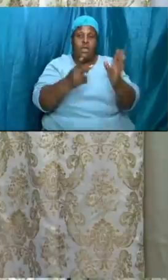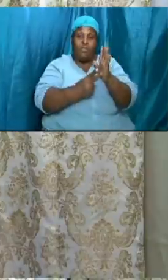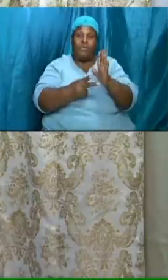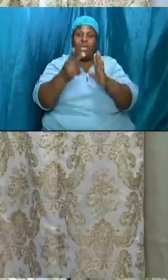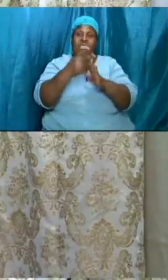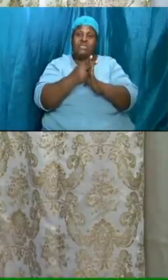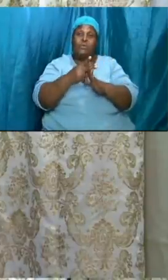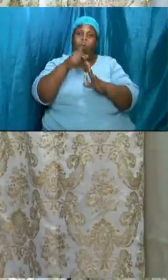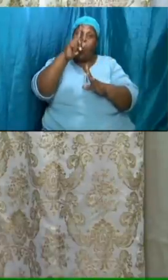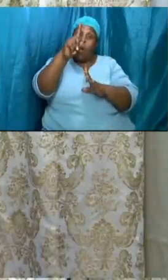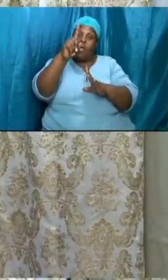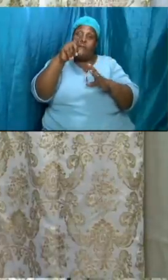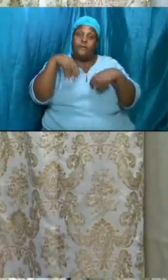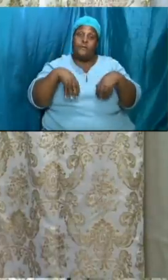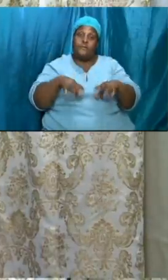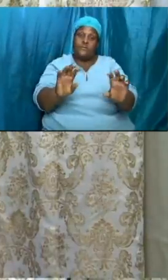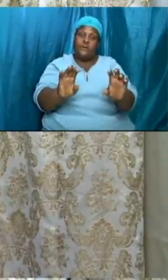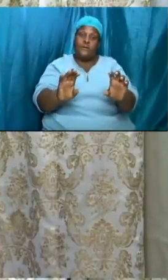one chance